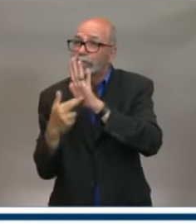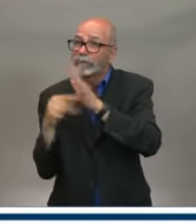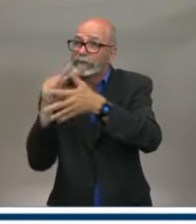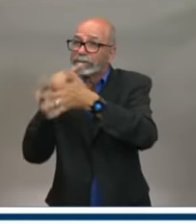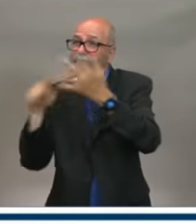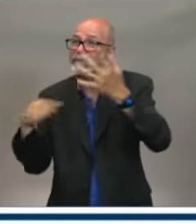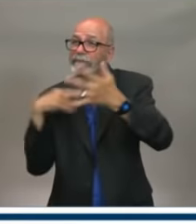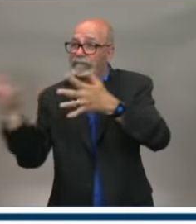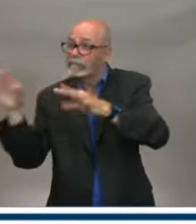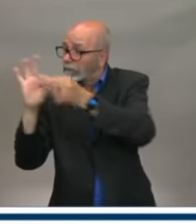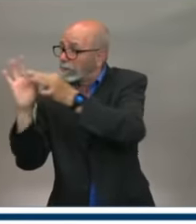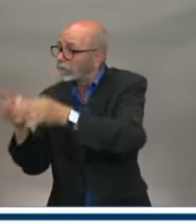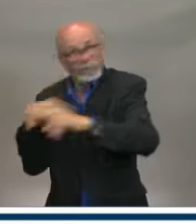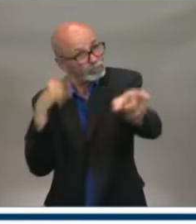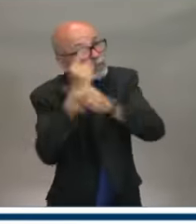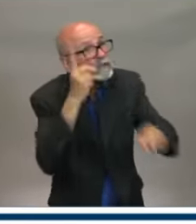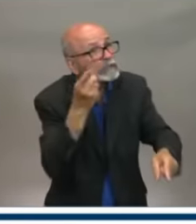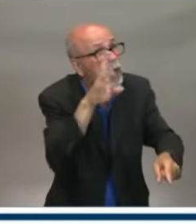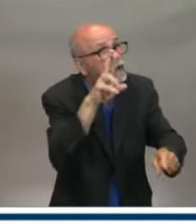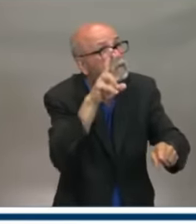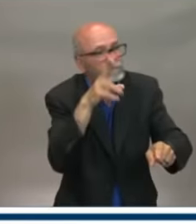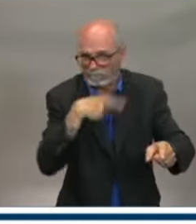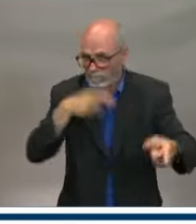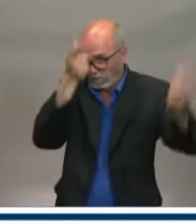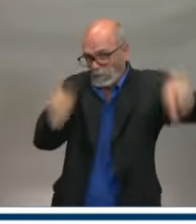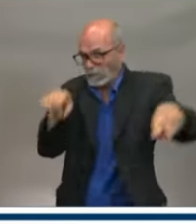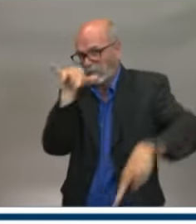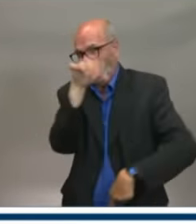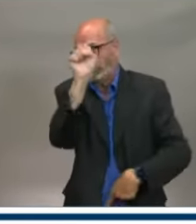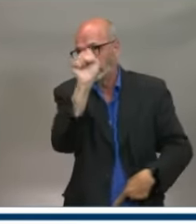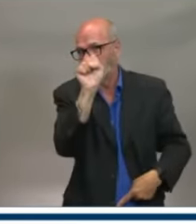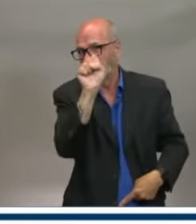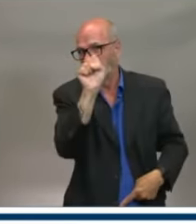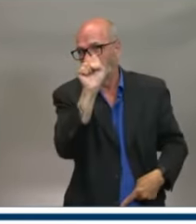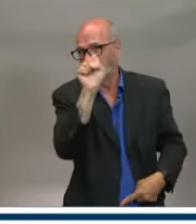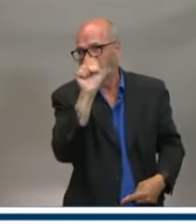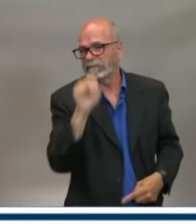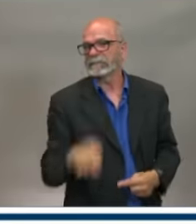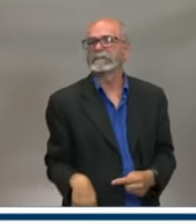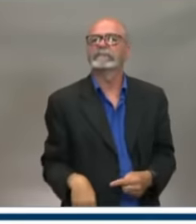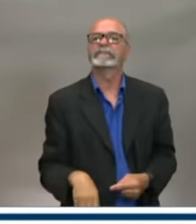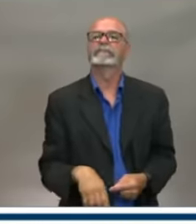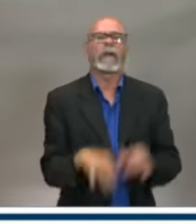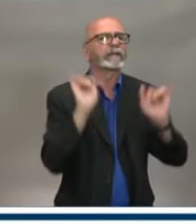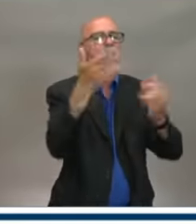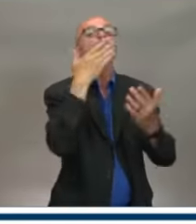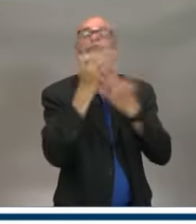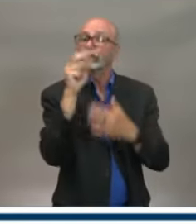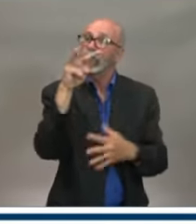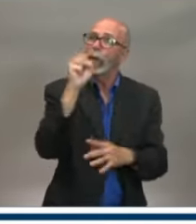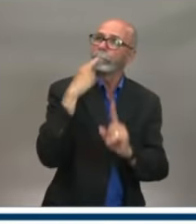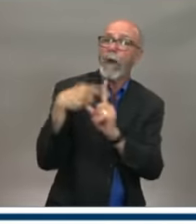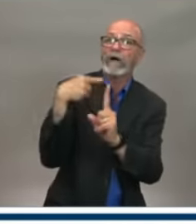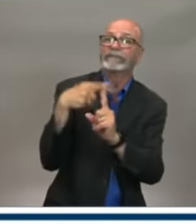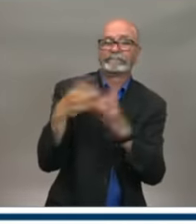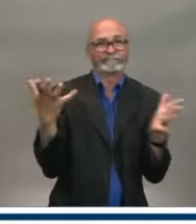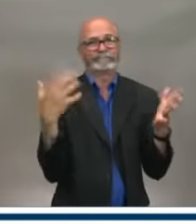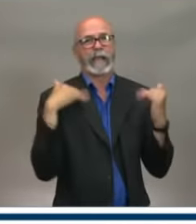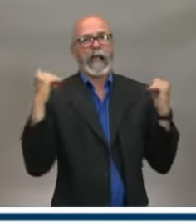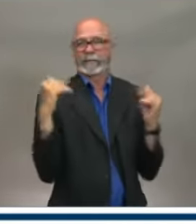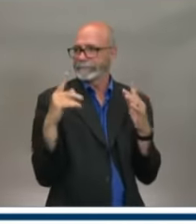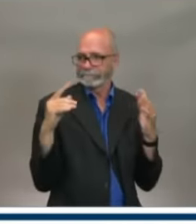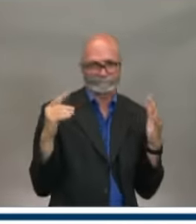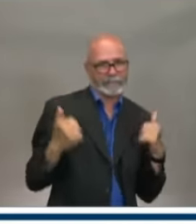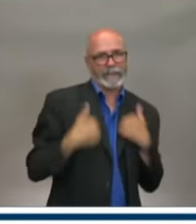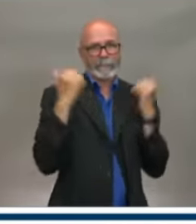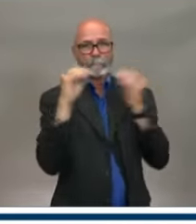Premier. And thank you. This is good news. And I agree that finding a good balance between continuing to control COVID and